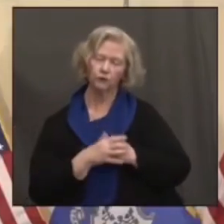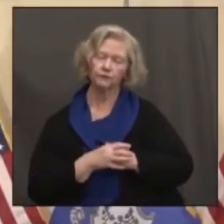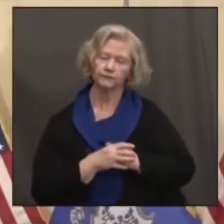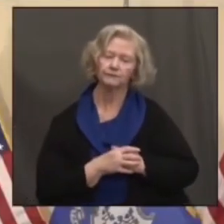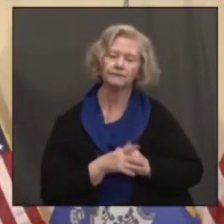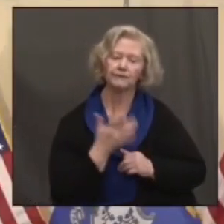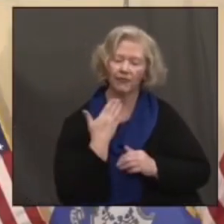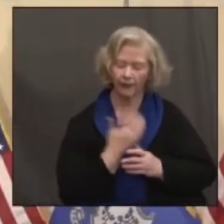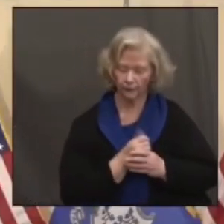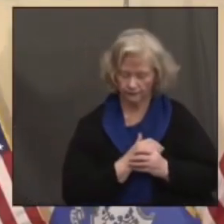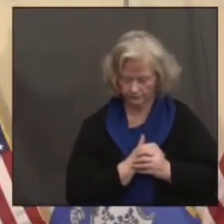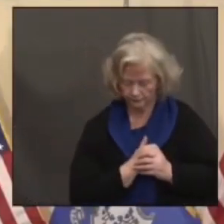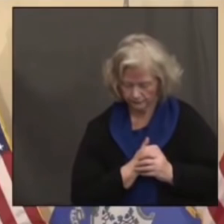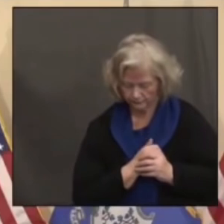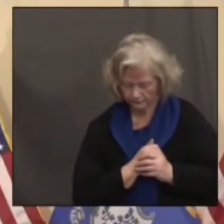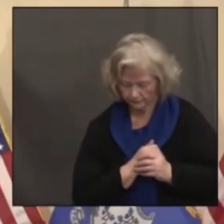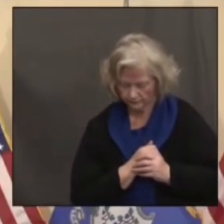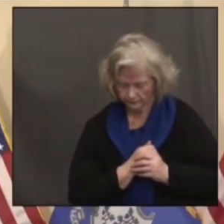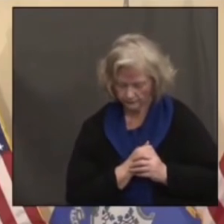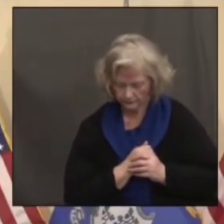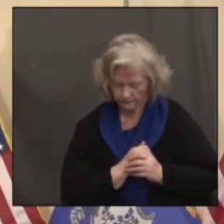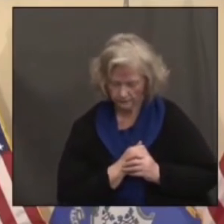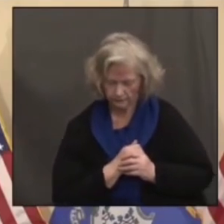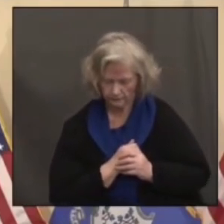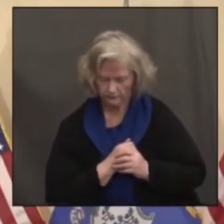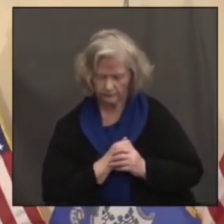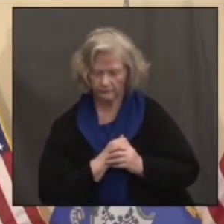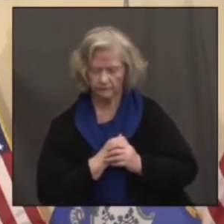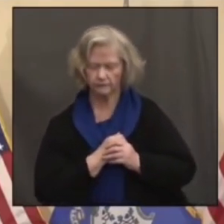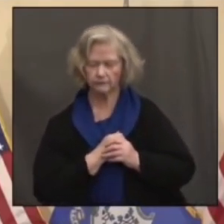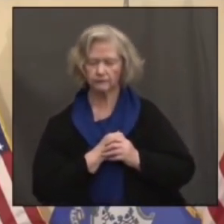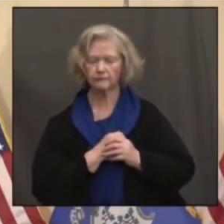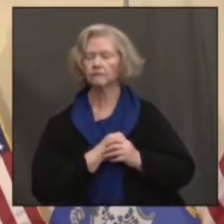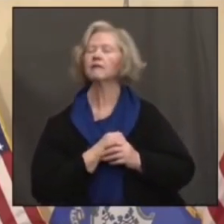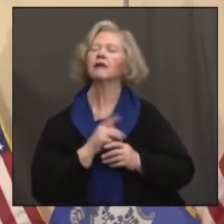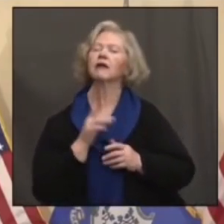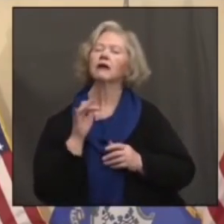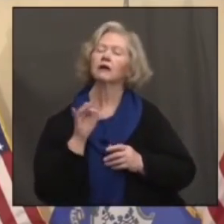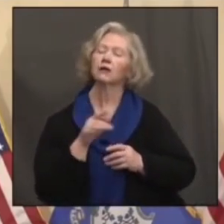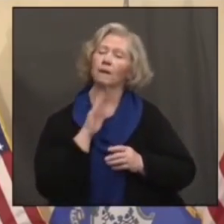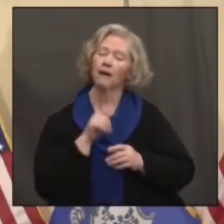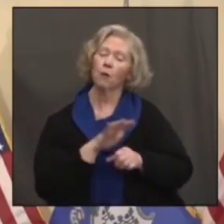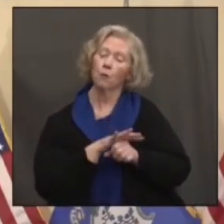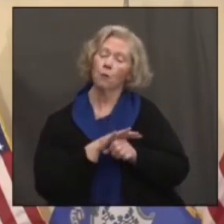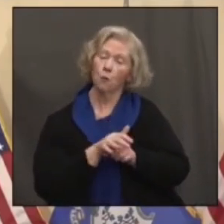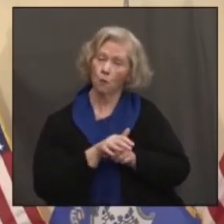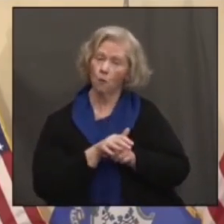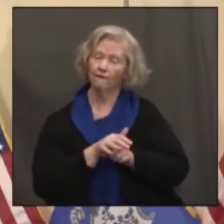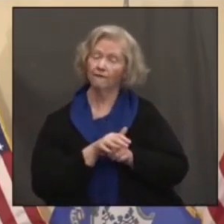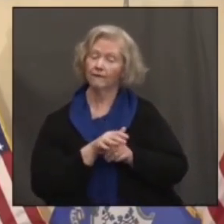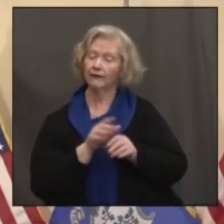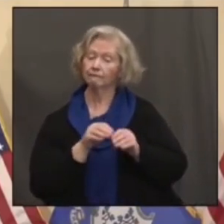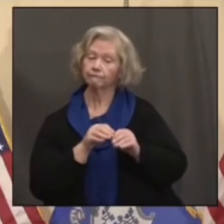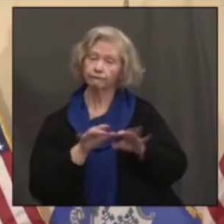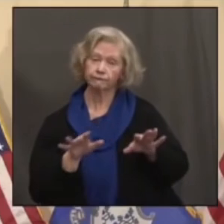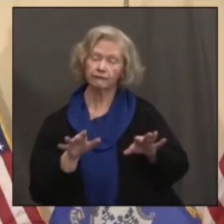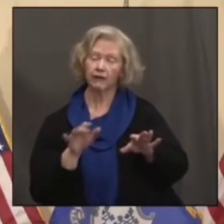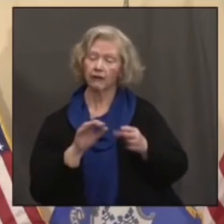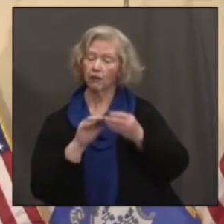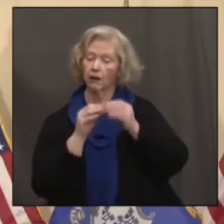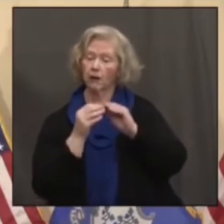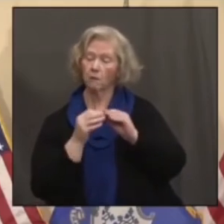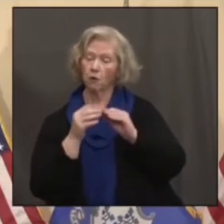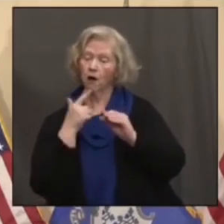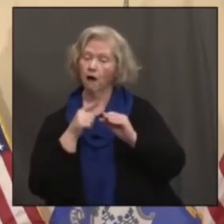Thank you. And data show that COVID-19 cases and death rates have significantly declined among the state's oldest